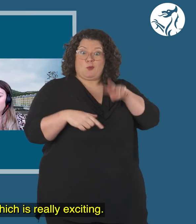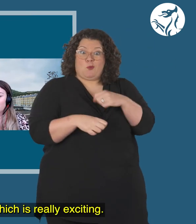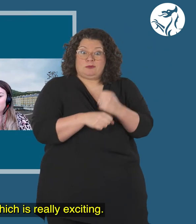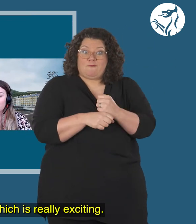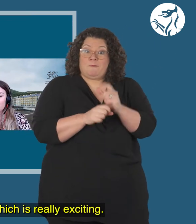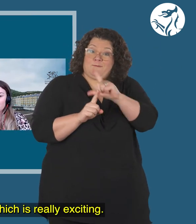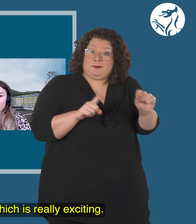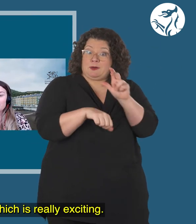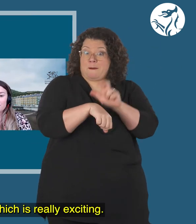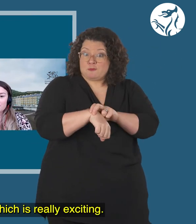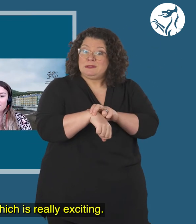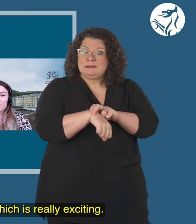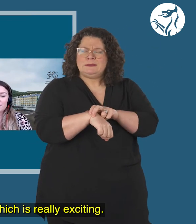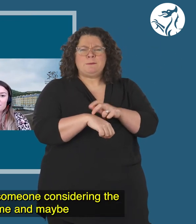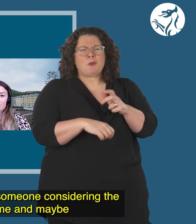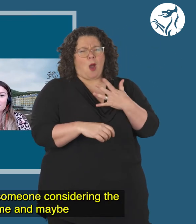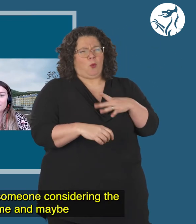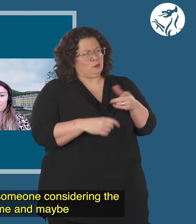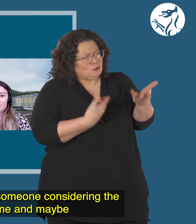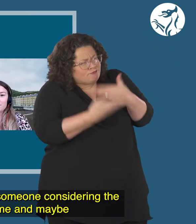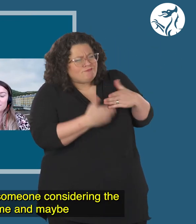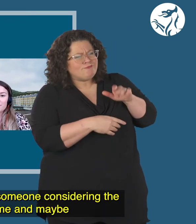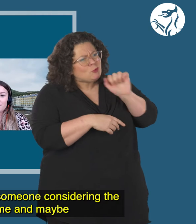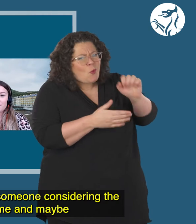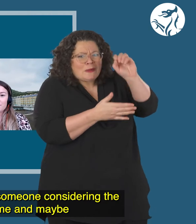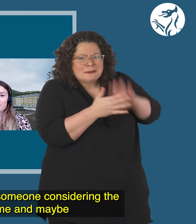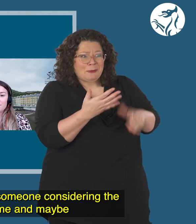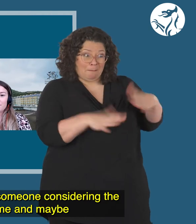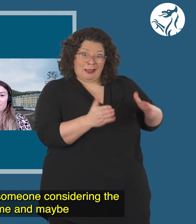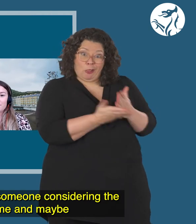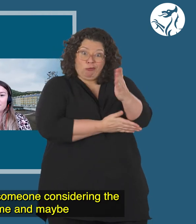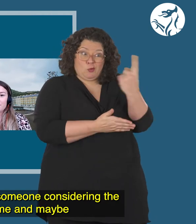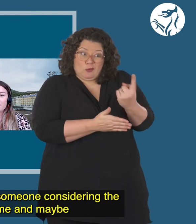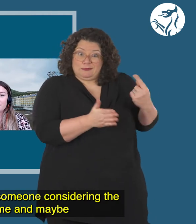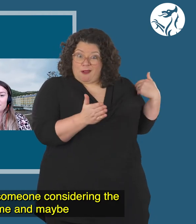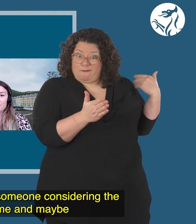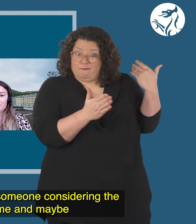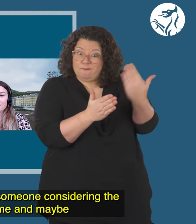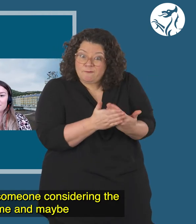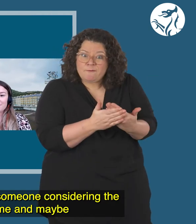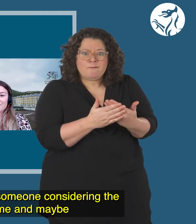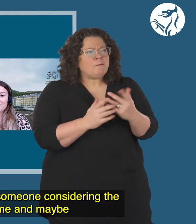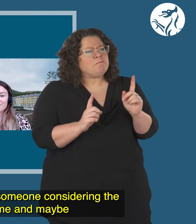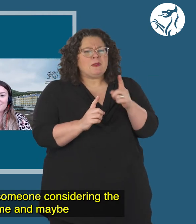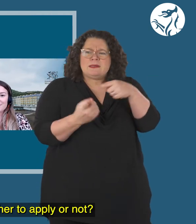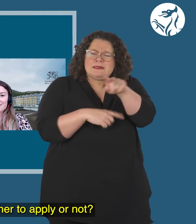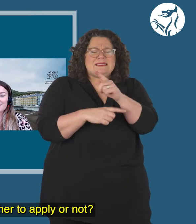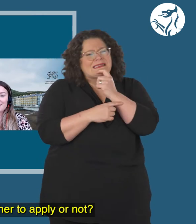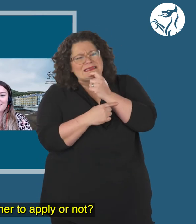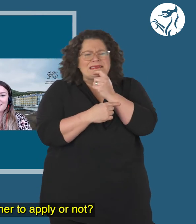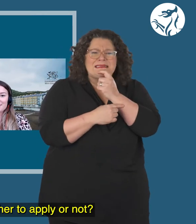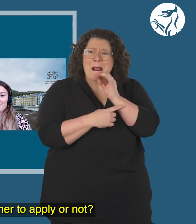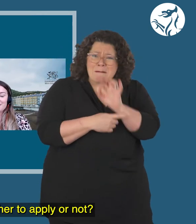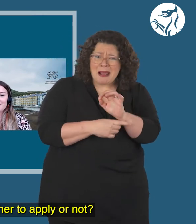apprenticeship, which is really exciting. But what would be your advice to someone considering the apprenticeship scheme and maybe who